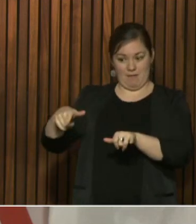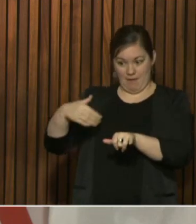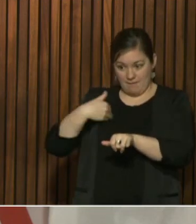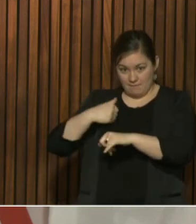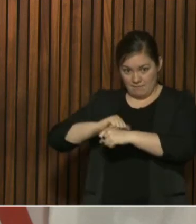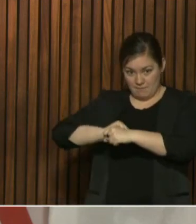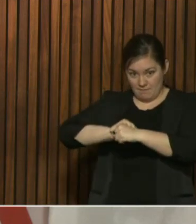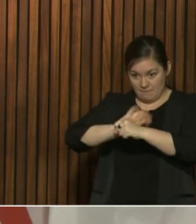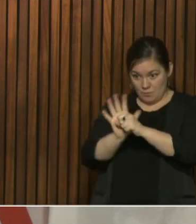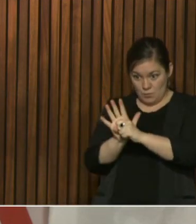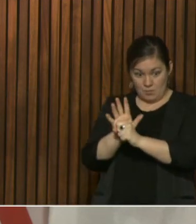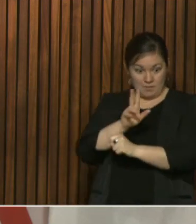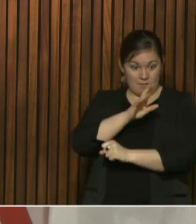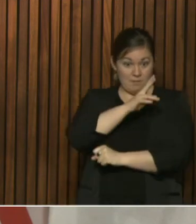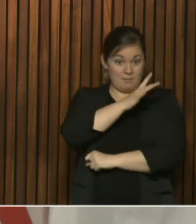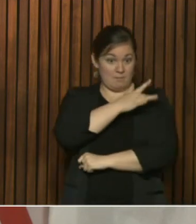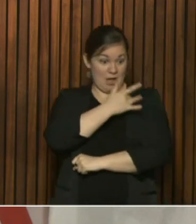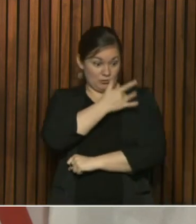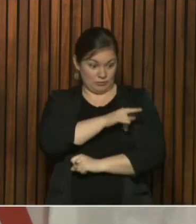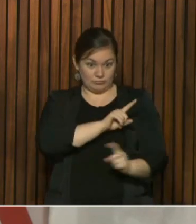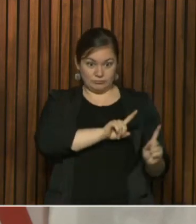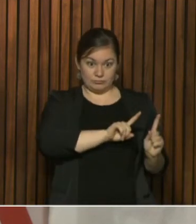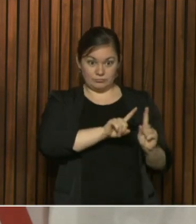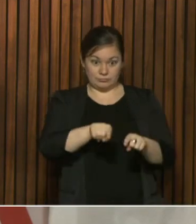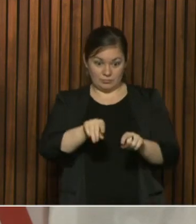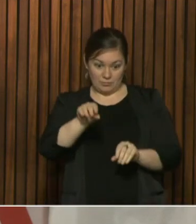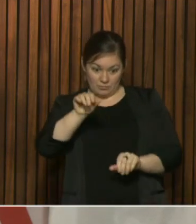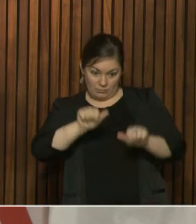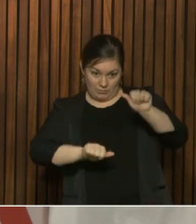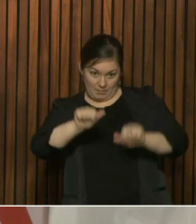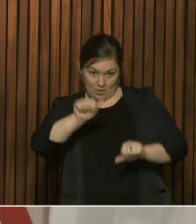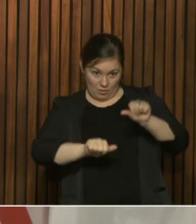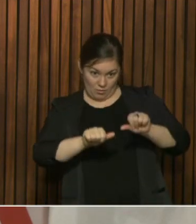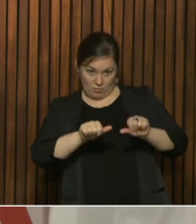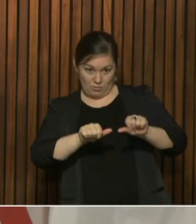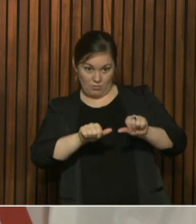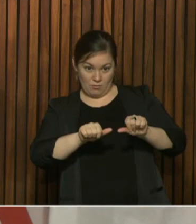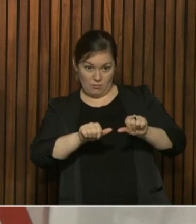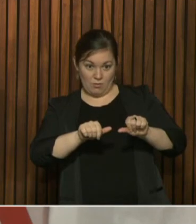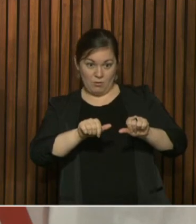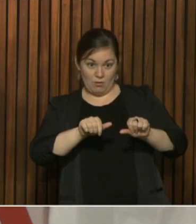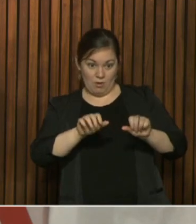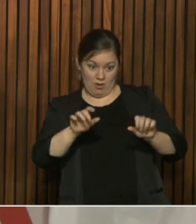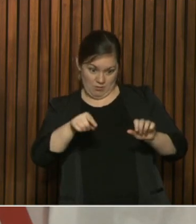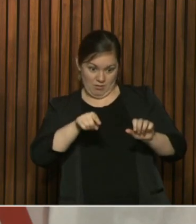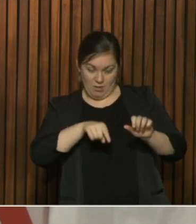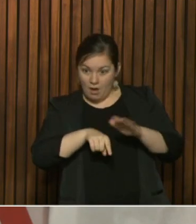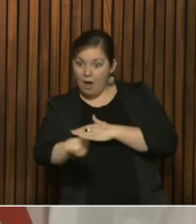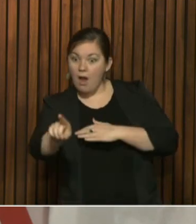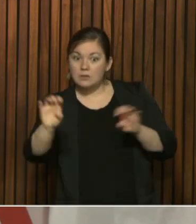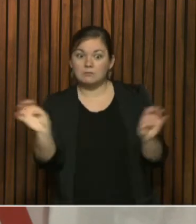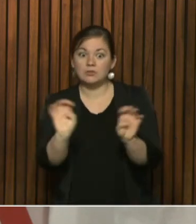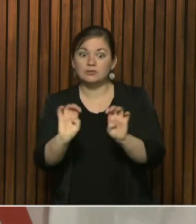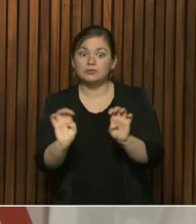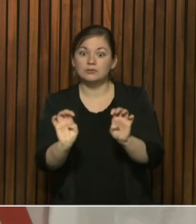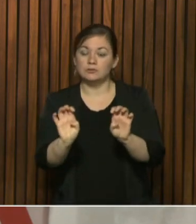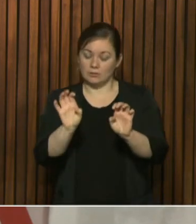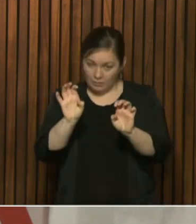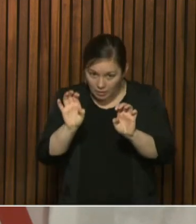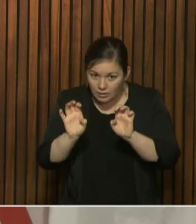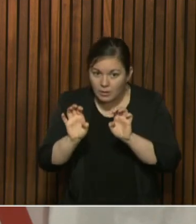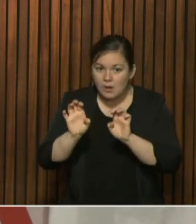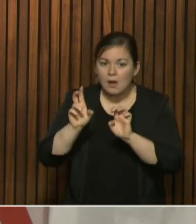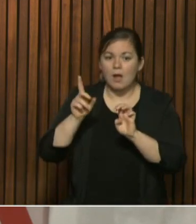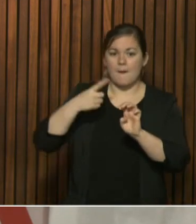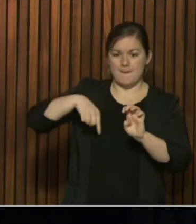coming through emergency departments. So certainly that's part of what we're doing, and we are always looking at how we can do better